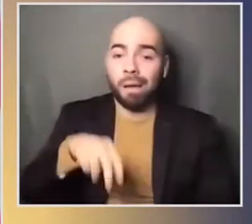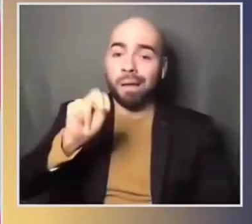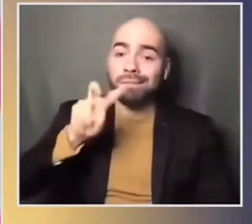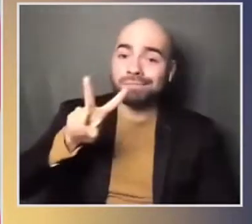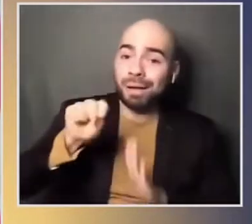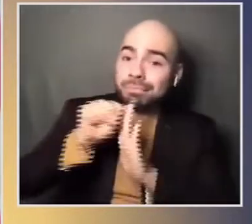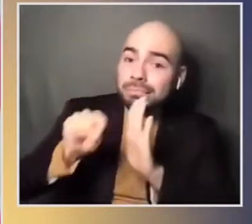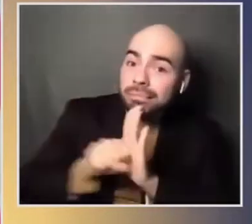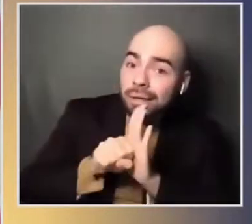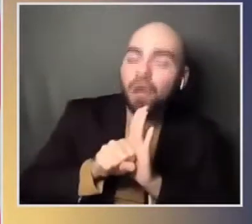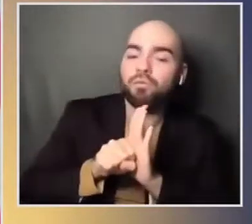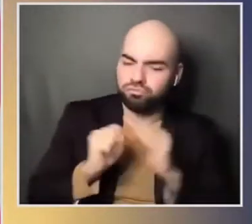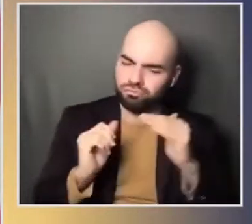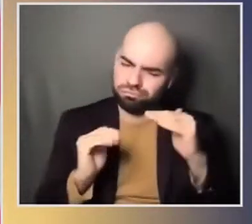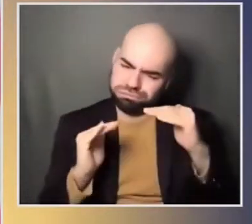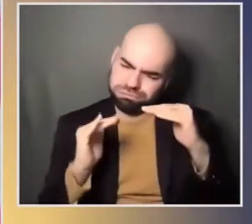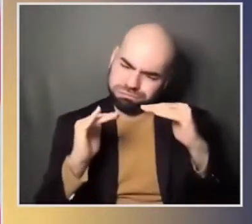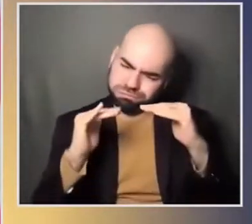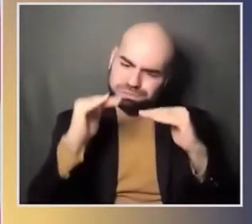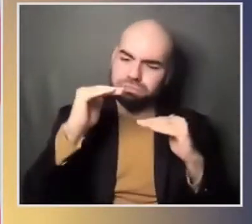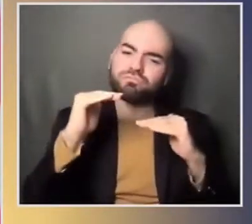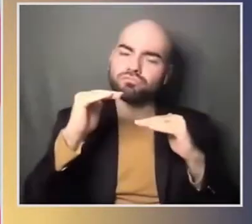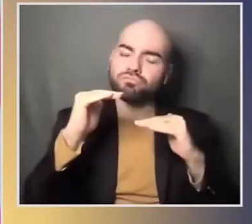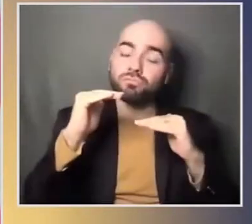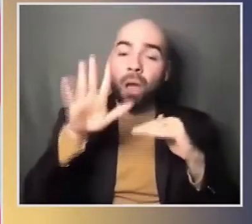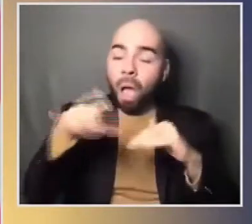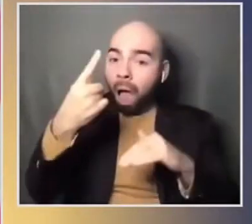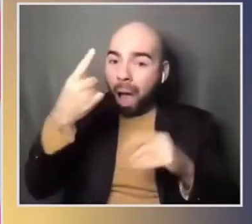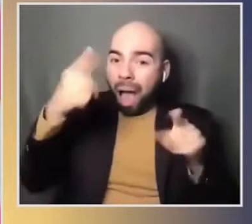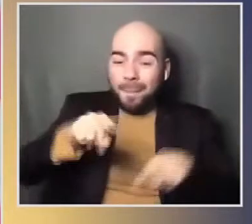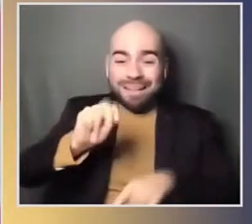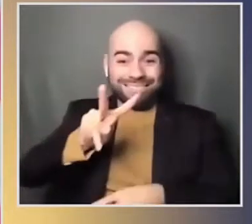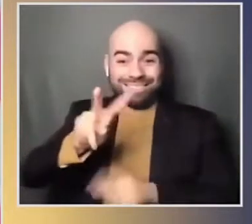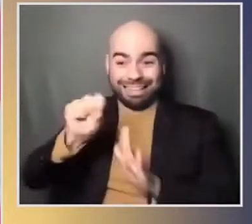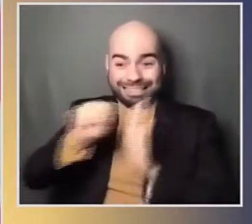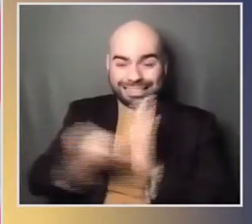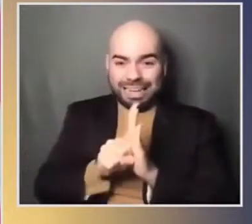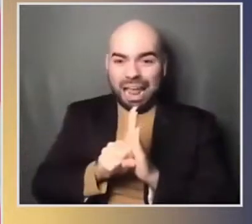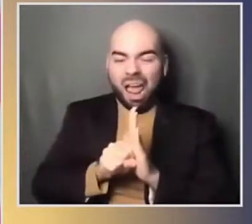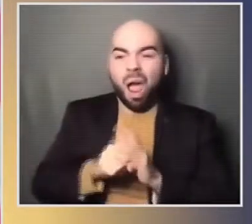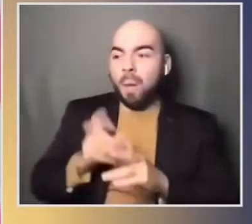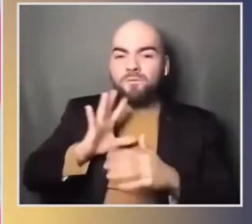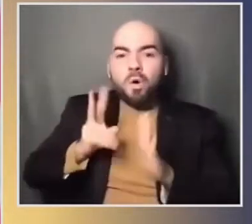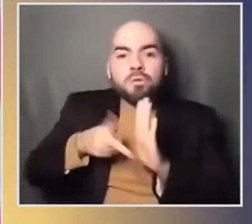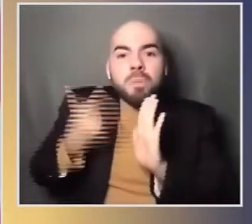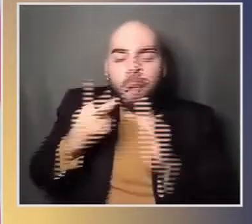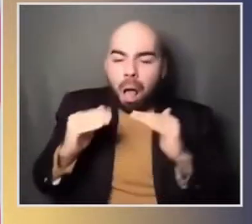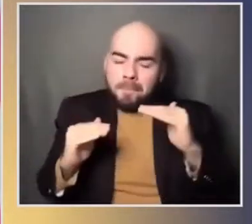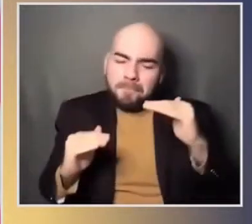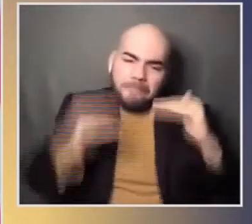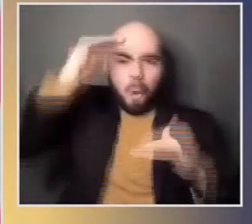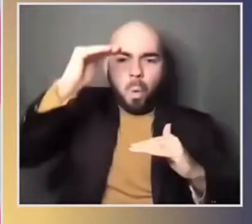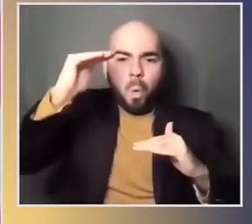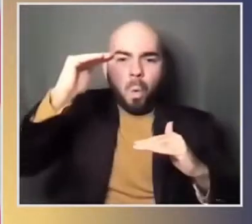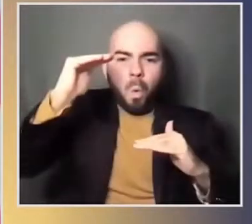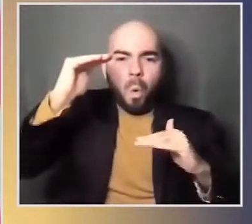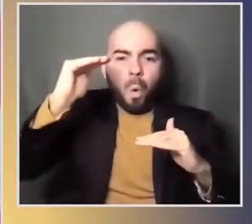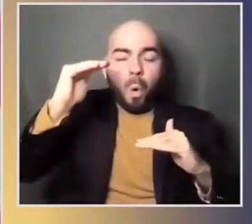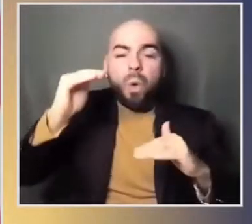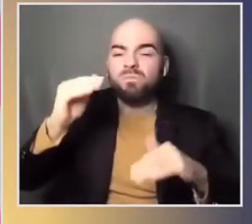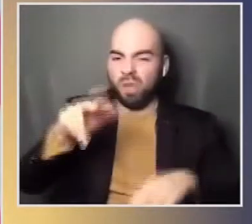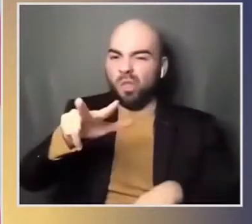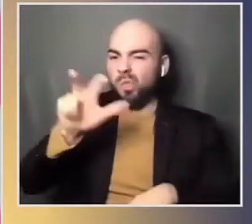just go ahead and hit on that red subscription button so that you stay updated with all our latest news and updates